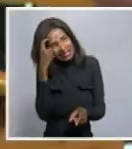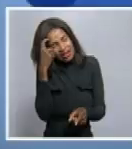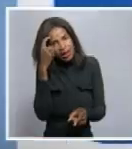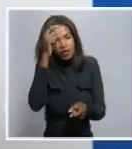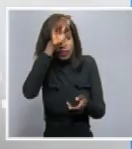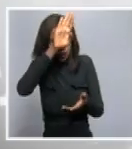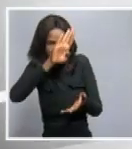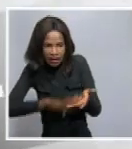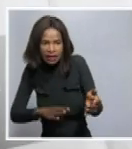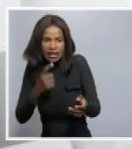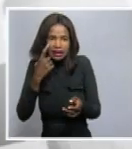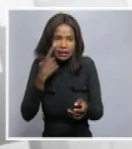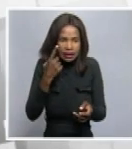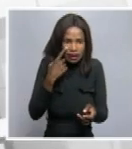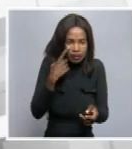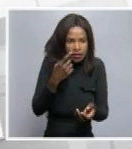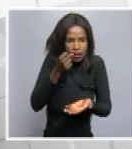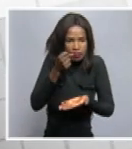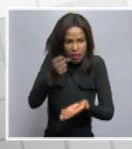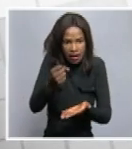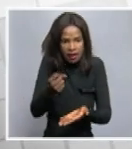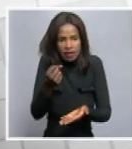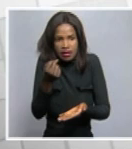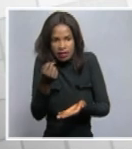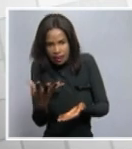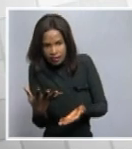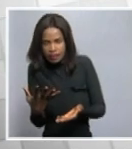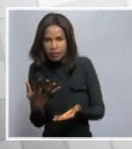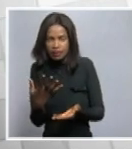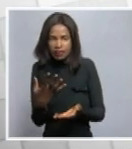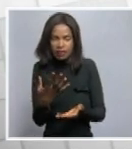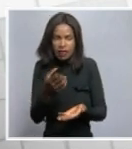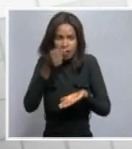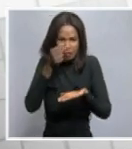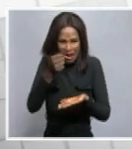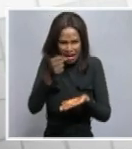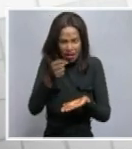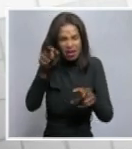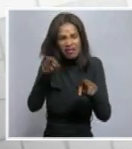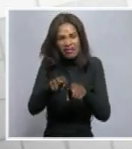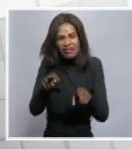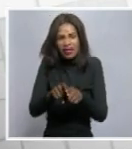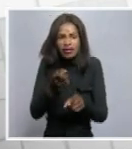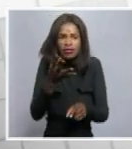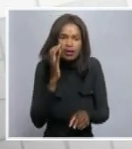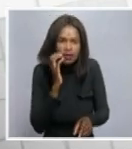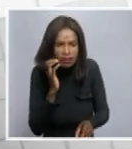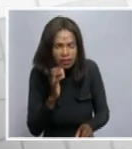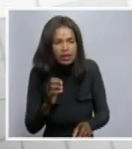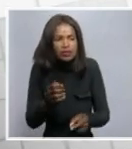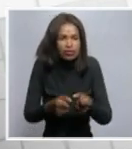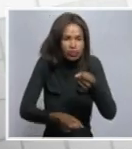money available so that it will be for reconciliation and reconstruction.